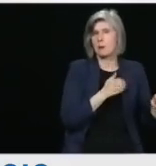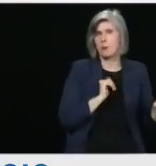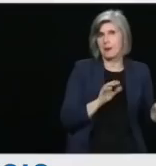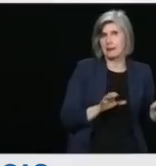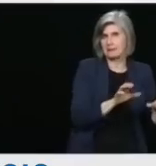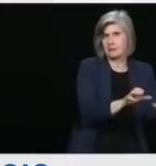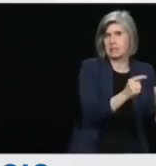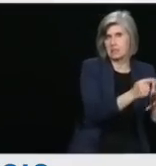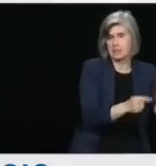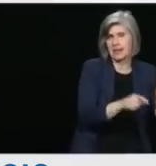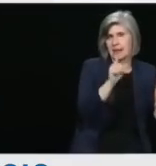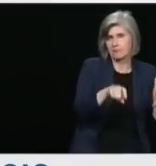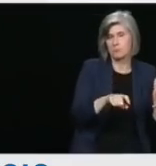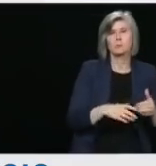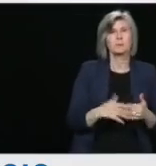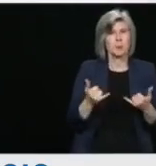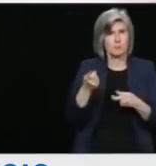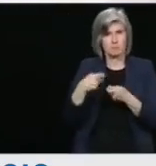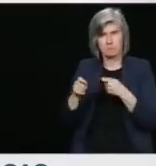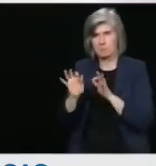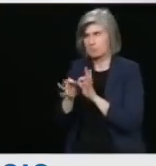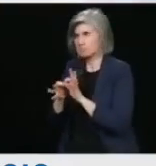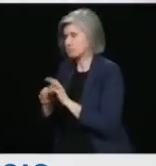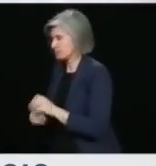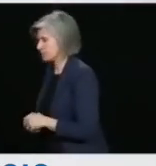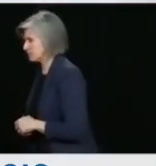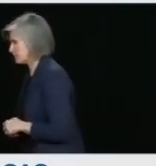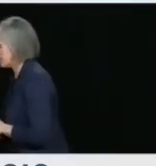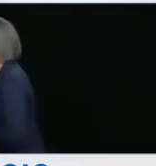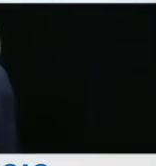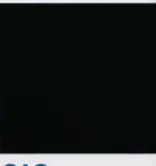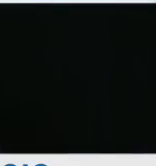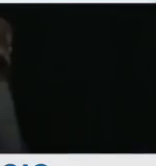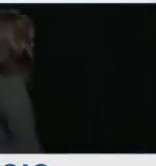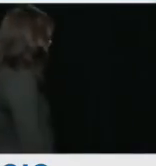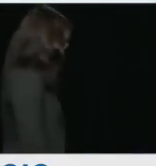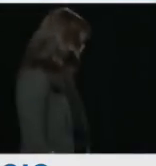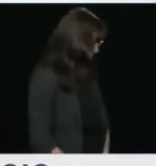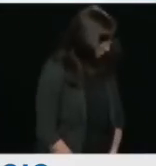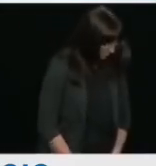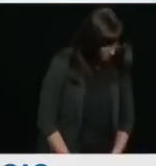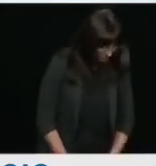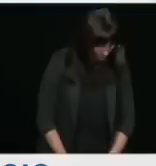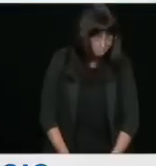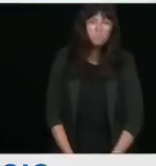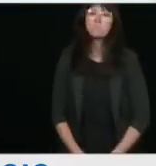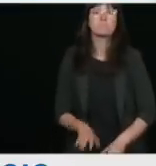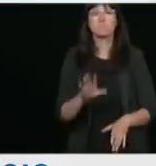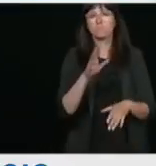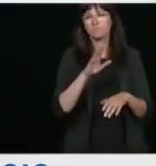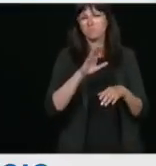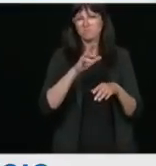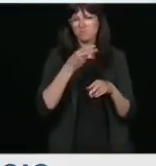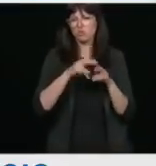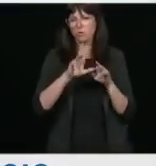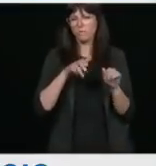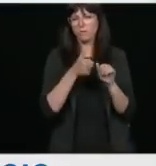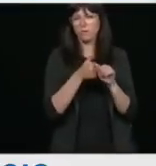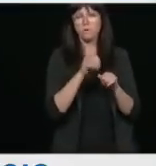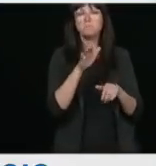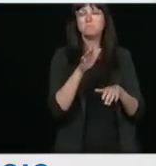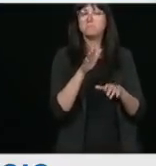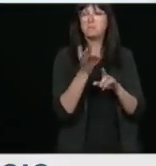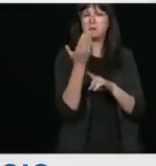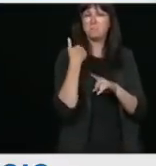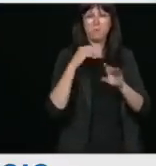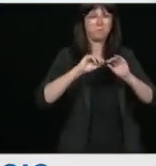And Colin, if I may also just briefly follow up, it had been clearly identified that